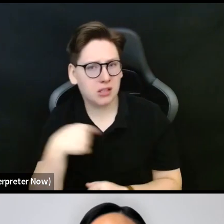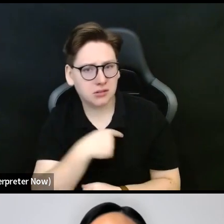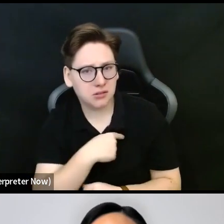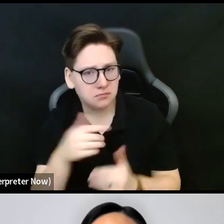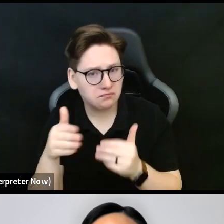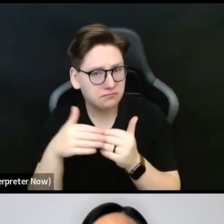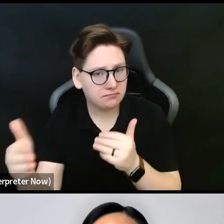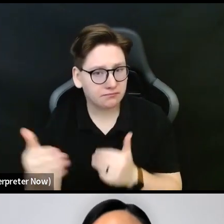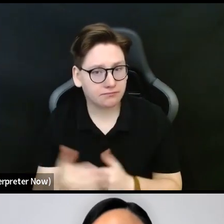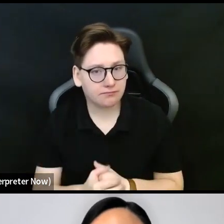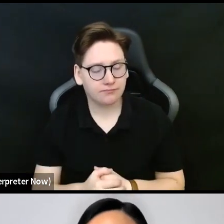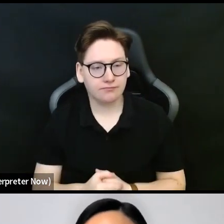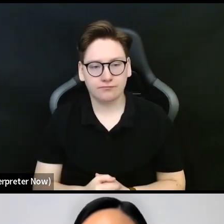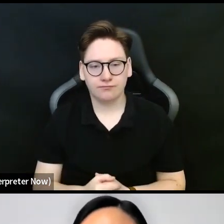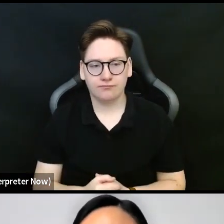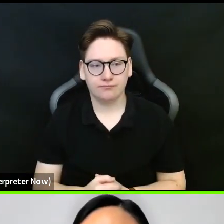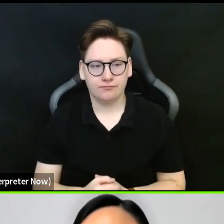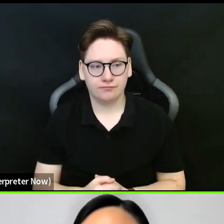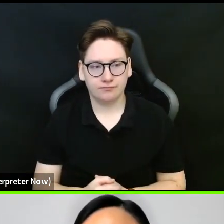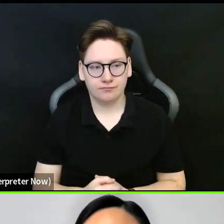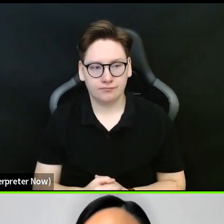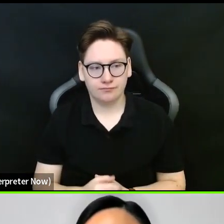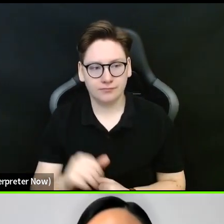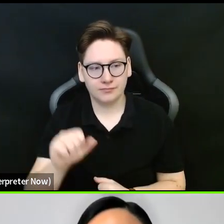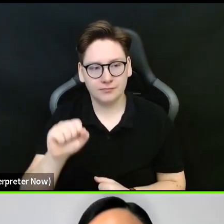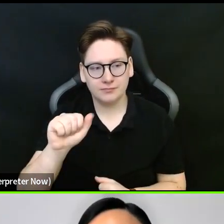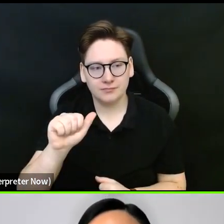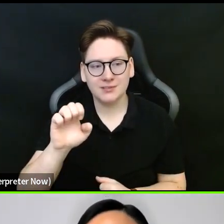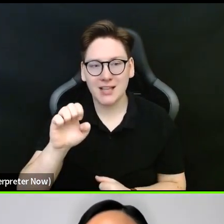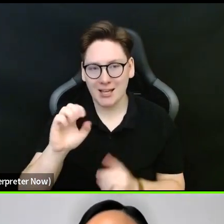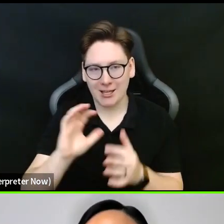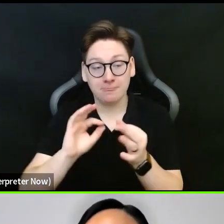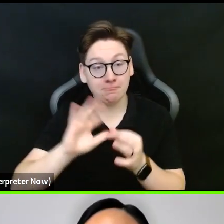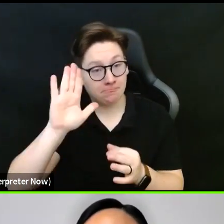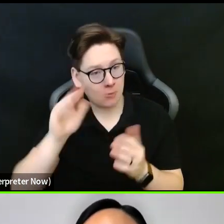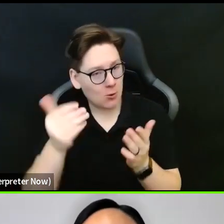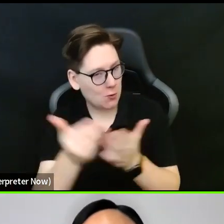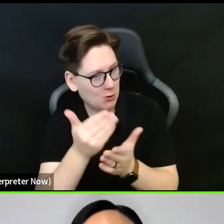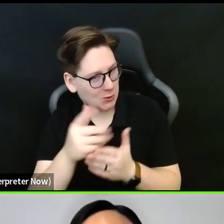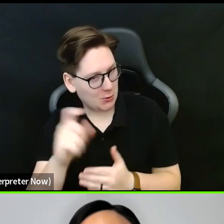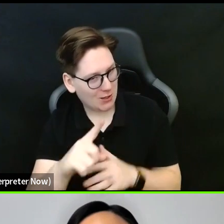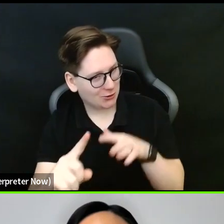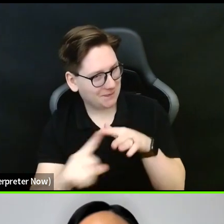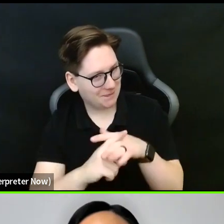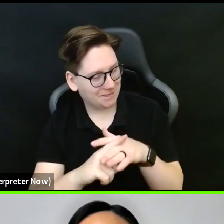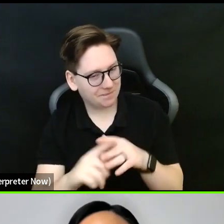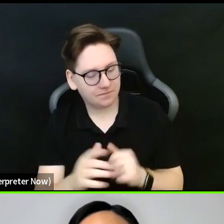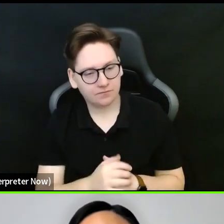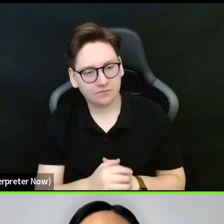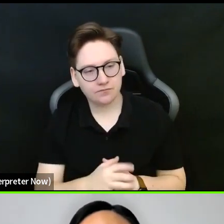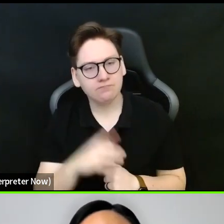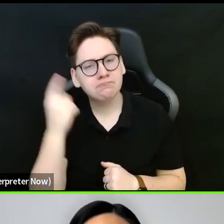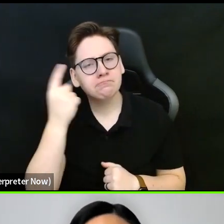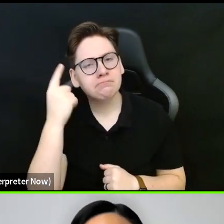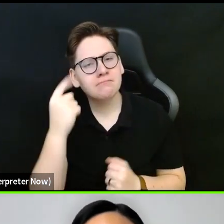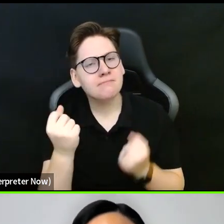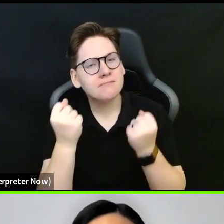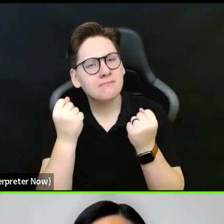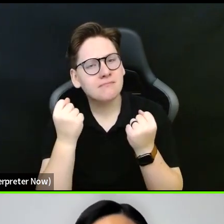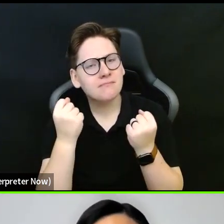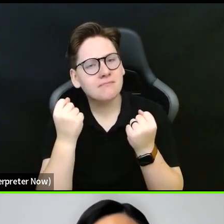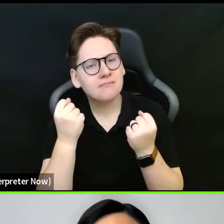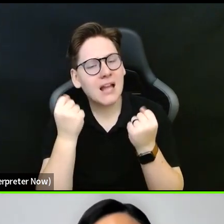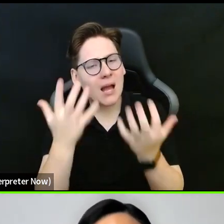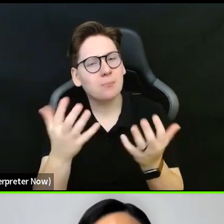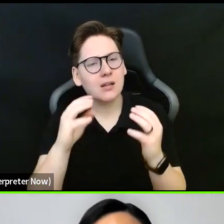here. Audrey, we have a question that just came in. How many organizations do you expect will